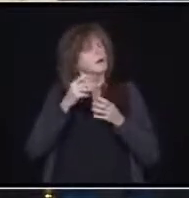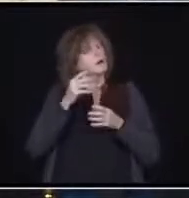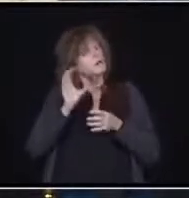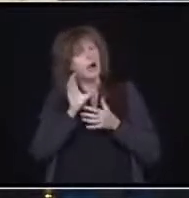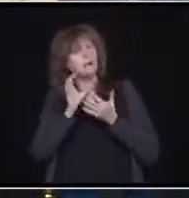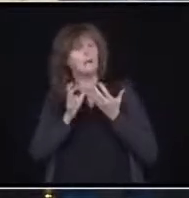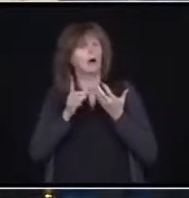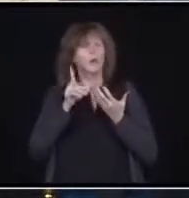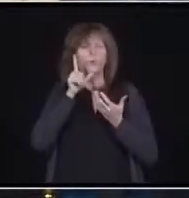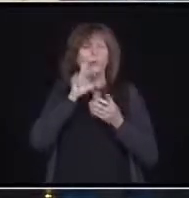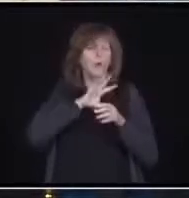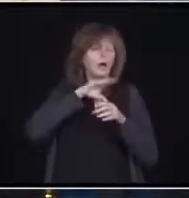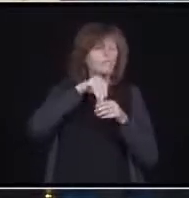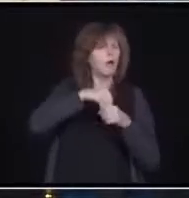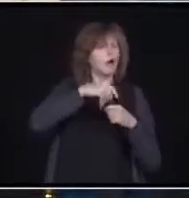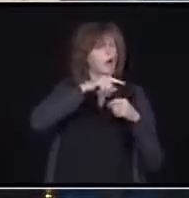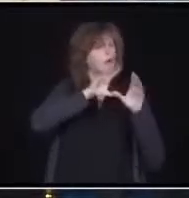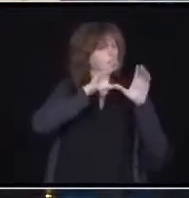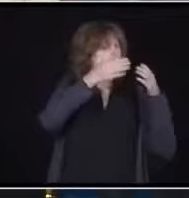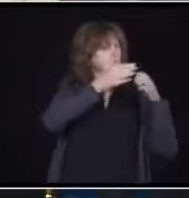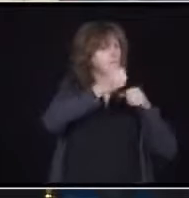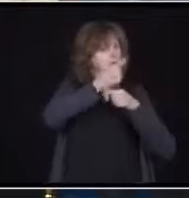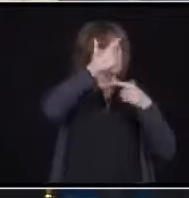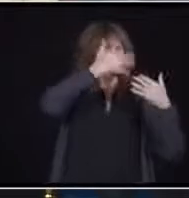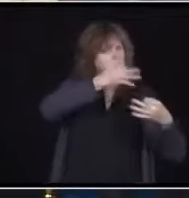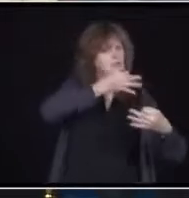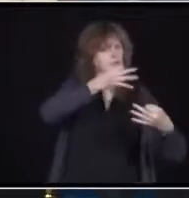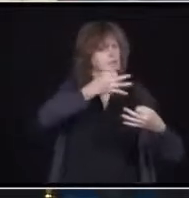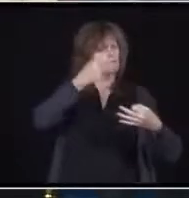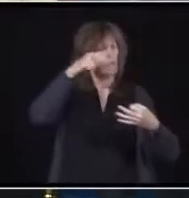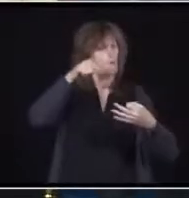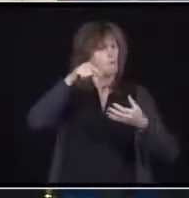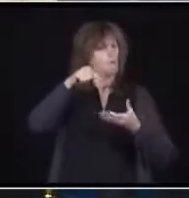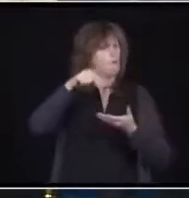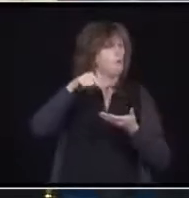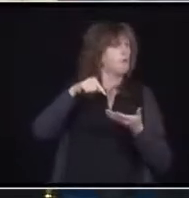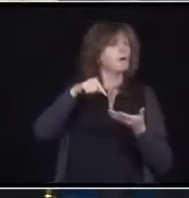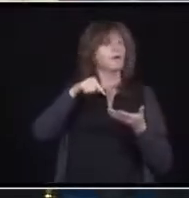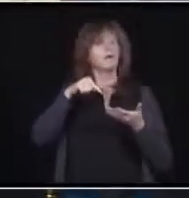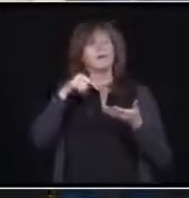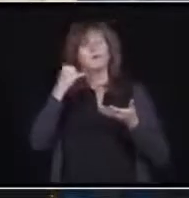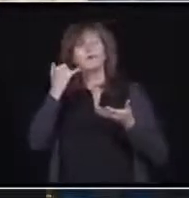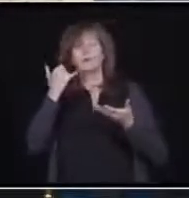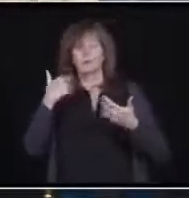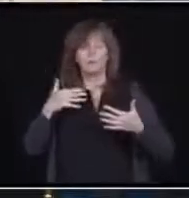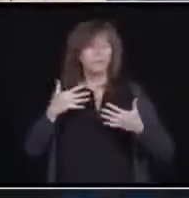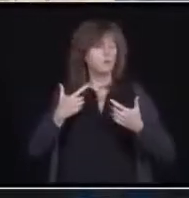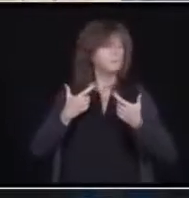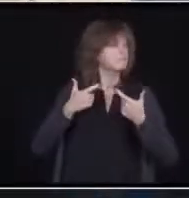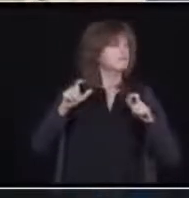to make a call for something that drastic? I'll pass it over to Minister Bell.